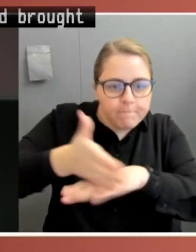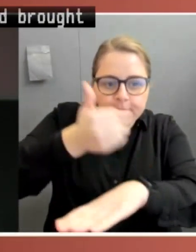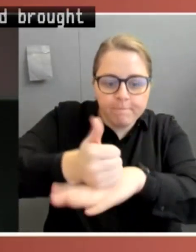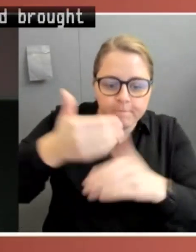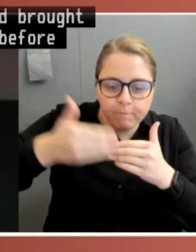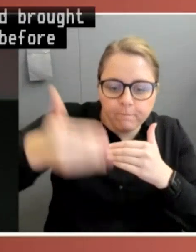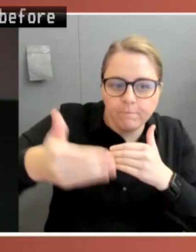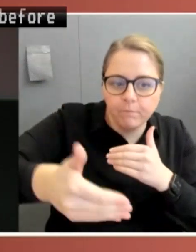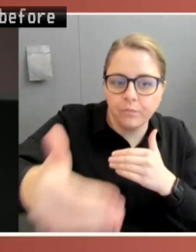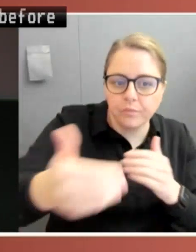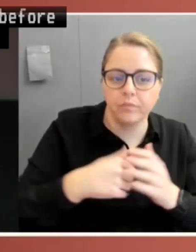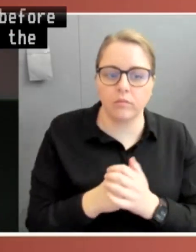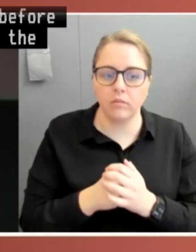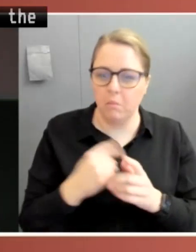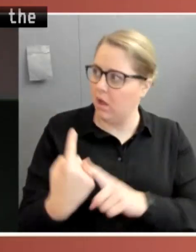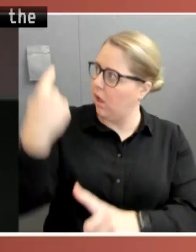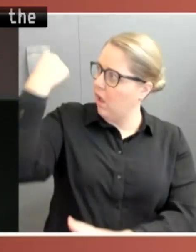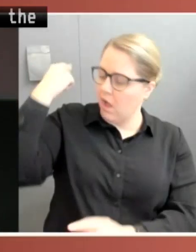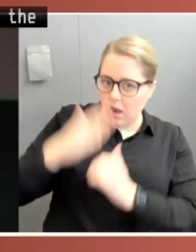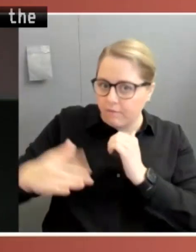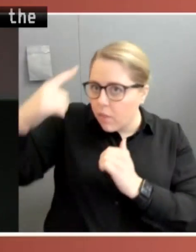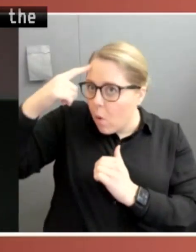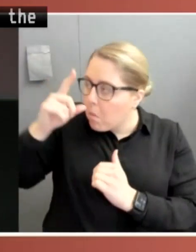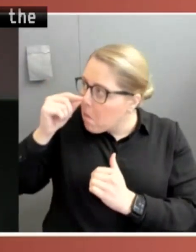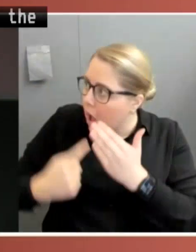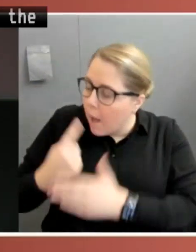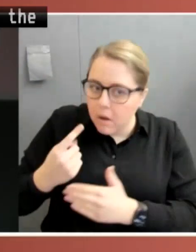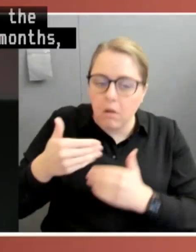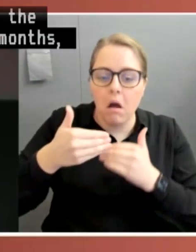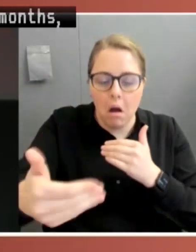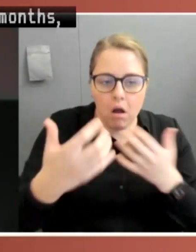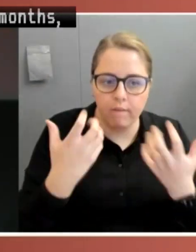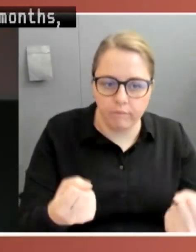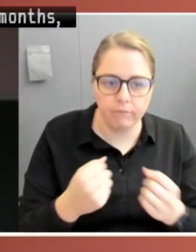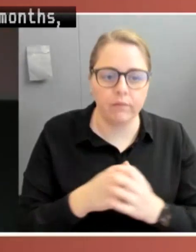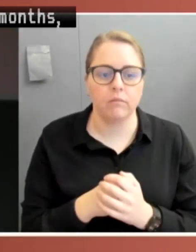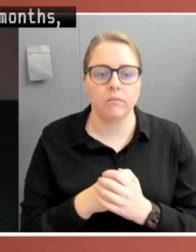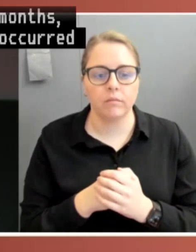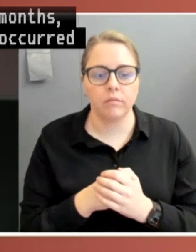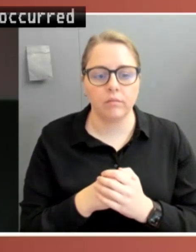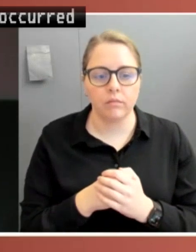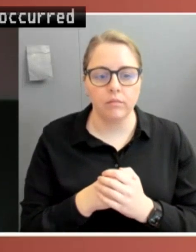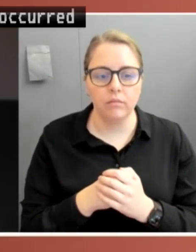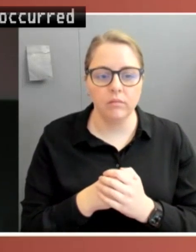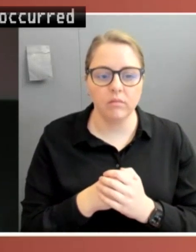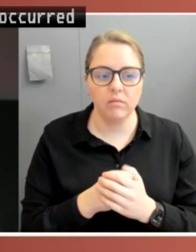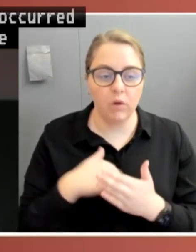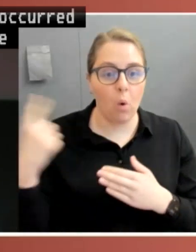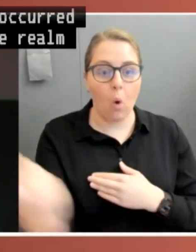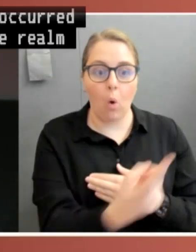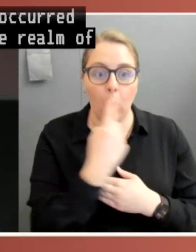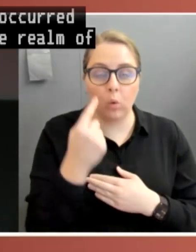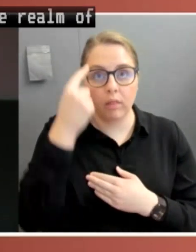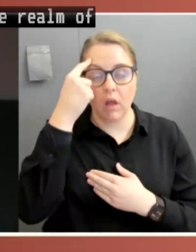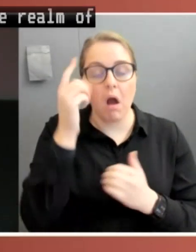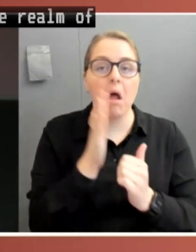months, were unimaginable. Things occurred that simply were beyond the realm of what we thought were possible in this country that